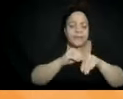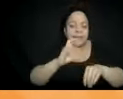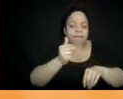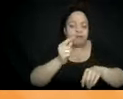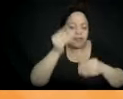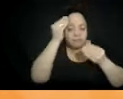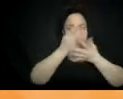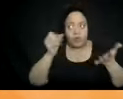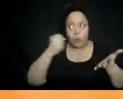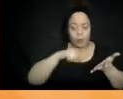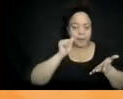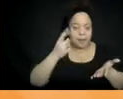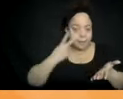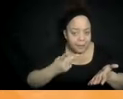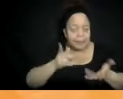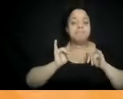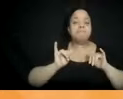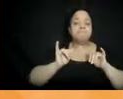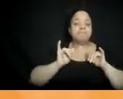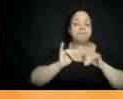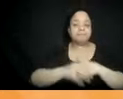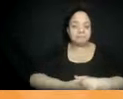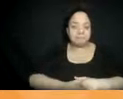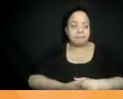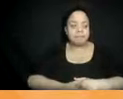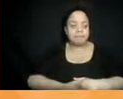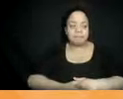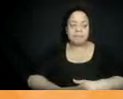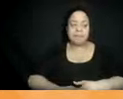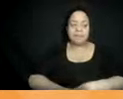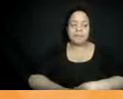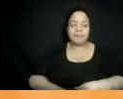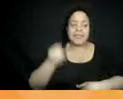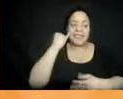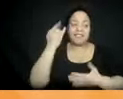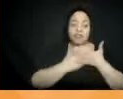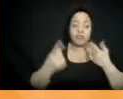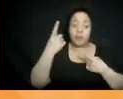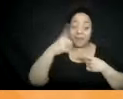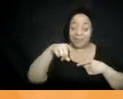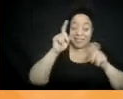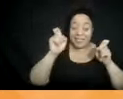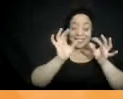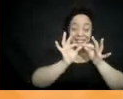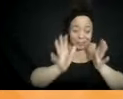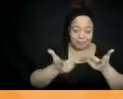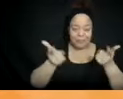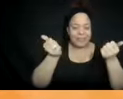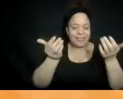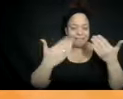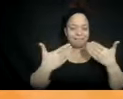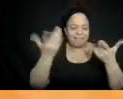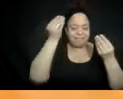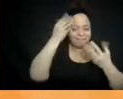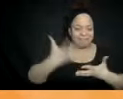interpretation and would need an interpreter, can you put yourself in the chat so that